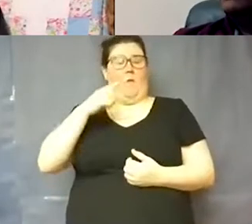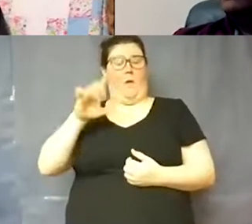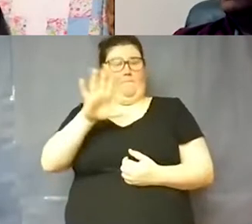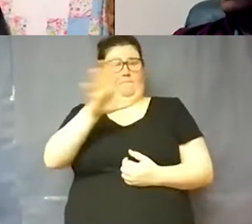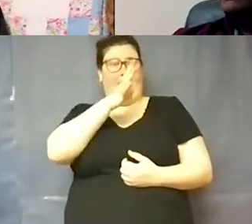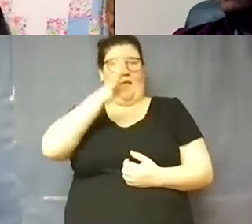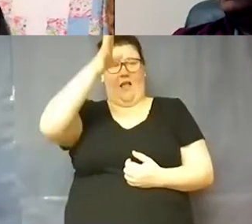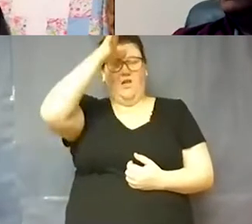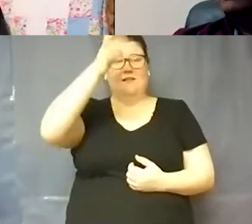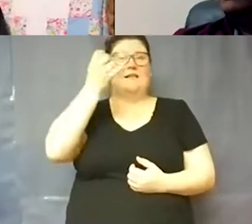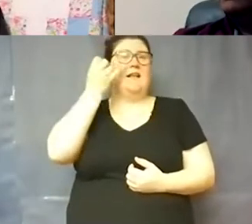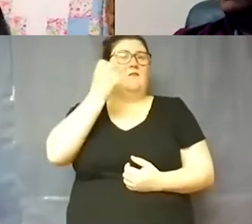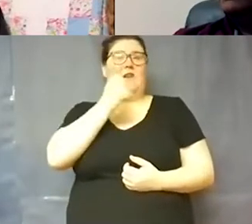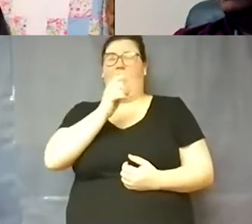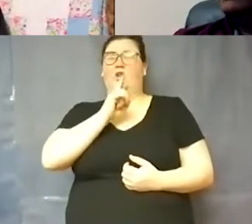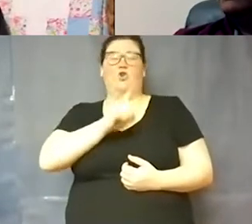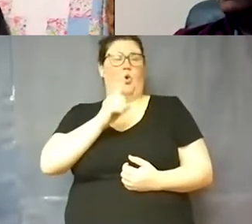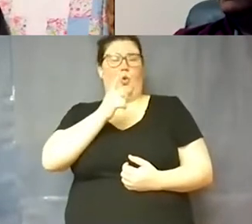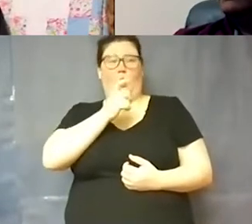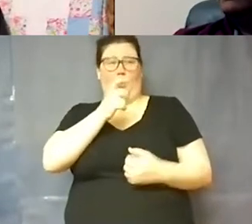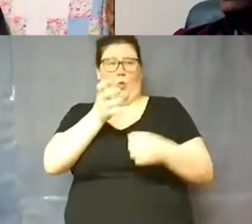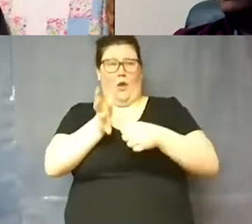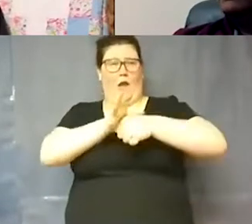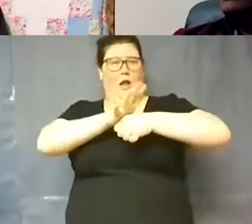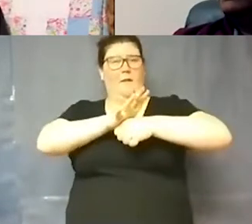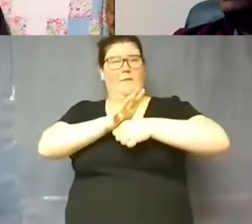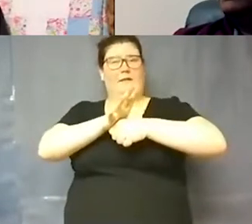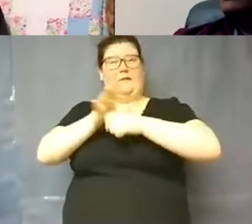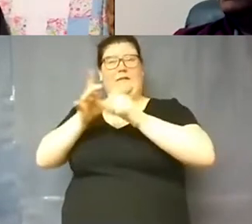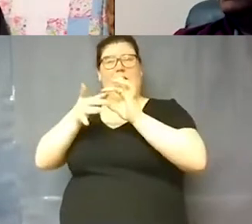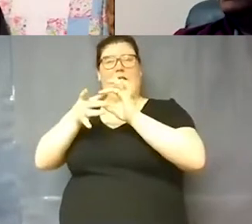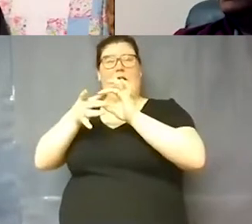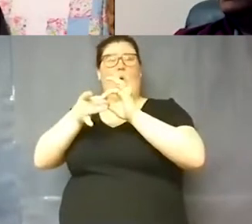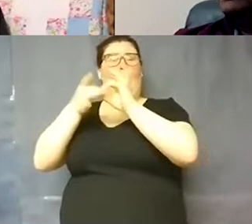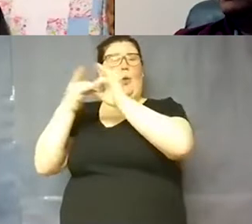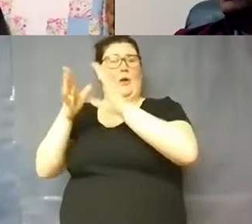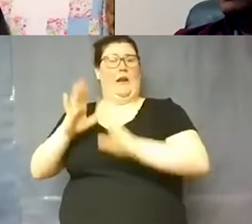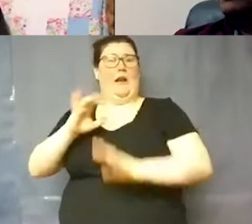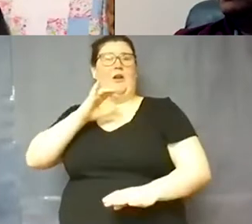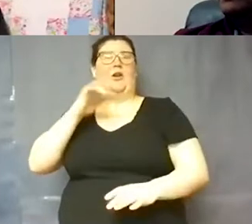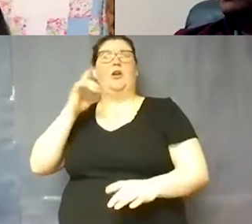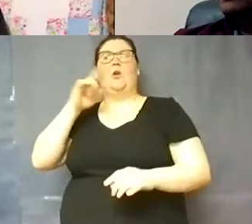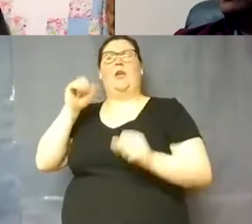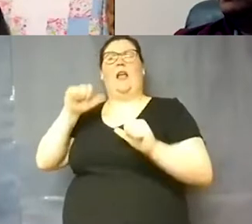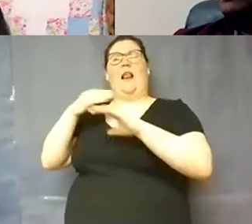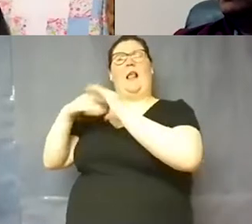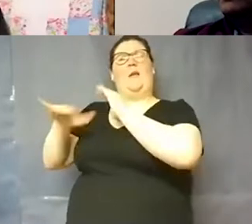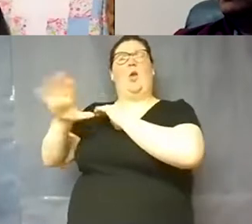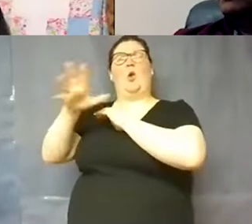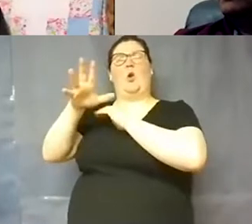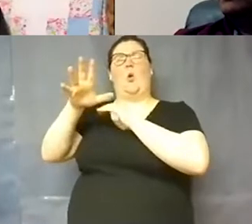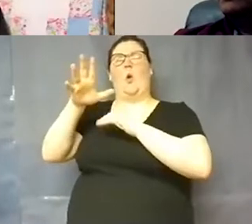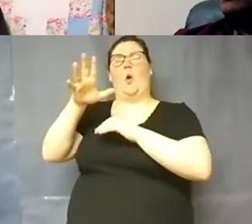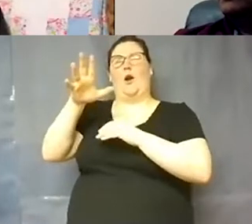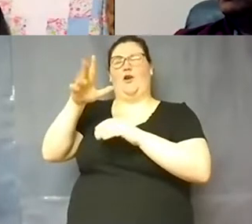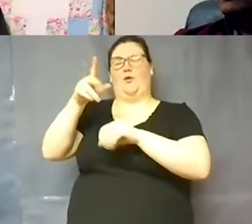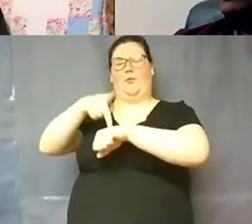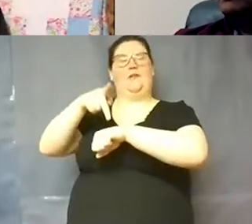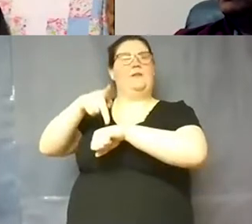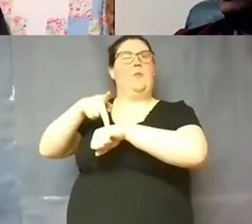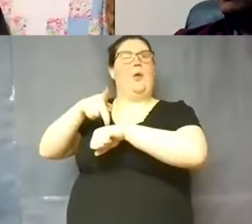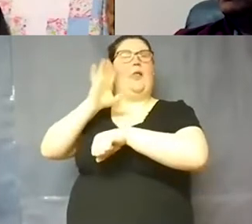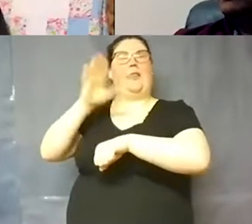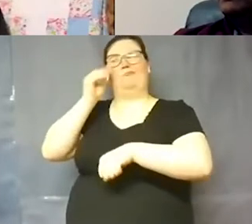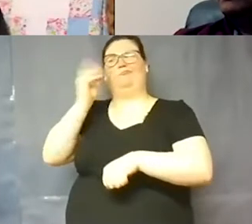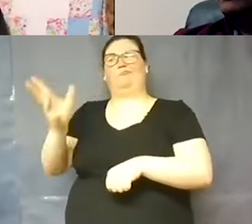you're not sure who your campus COVID coordinator, you can always feel free to email your your principal. I know, Ms. Donald, Mr. Yonker would, would say that